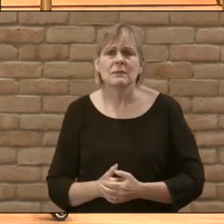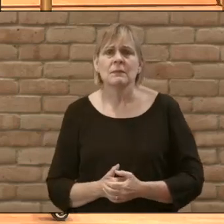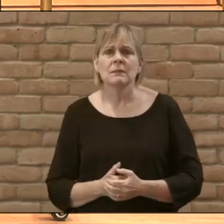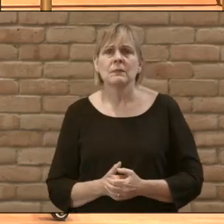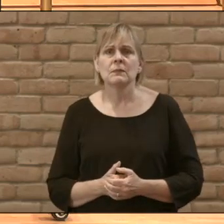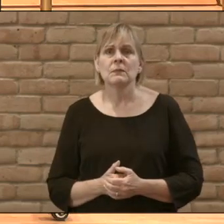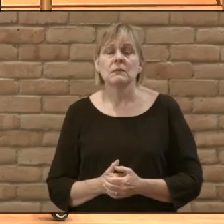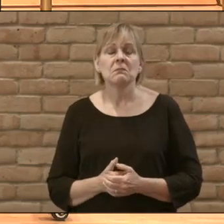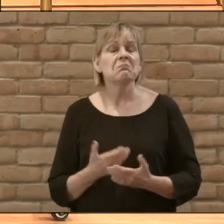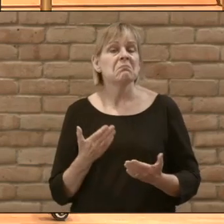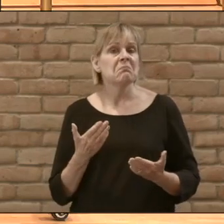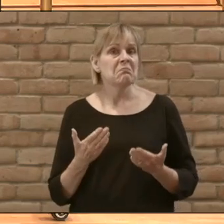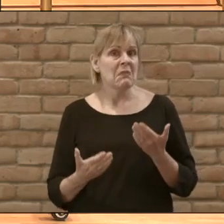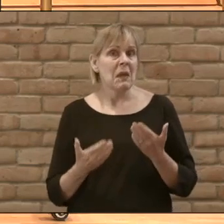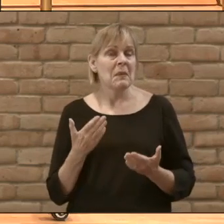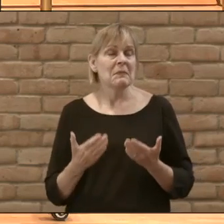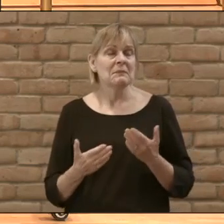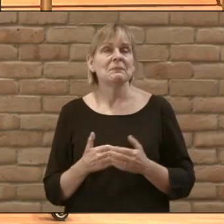Or maybe,